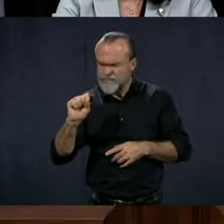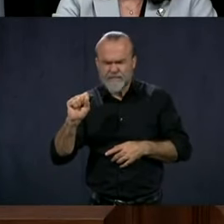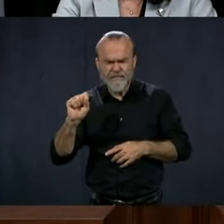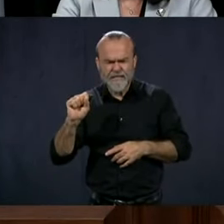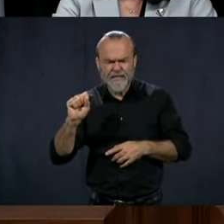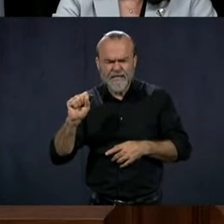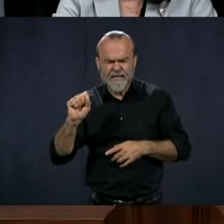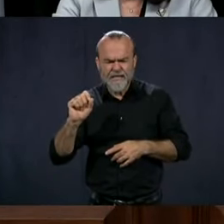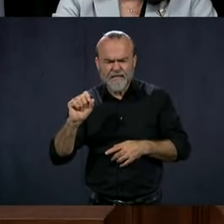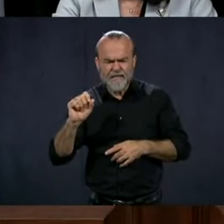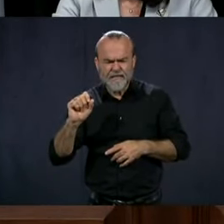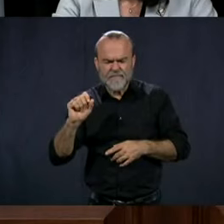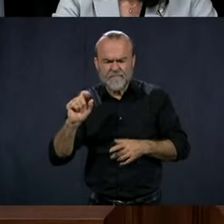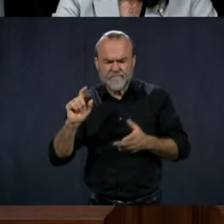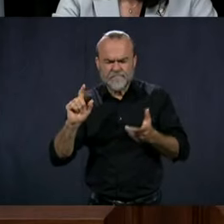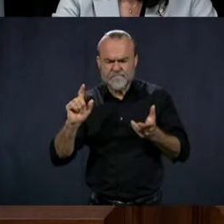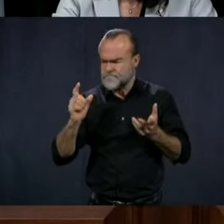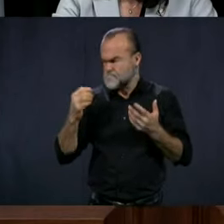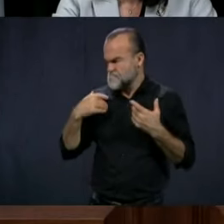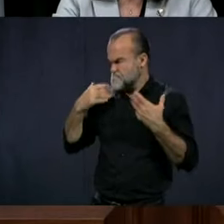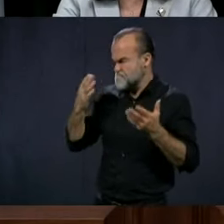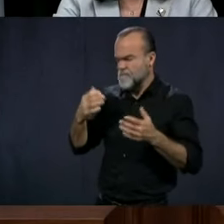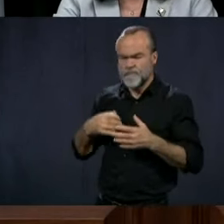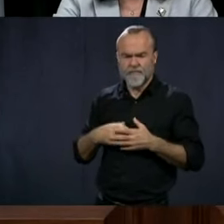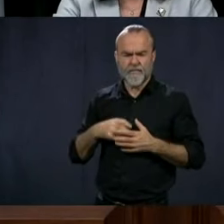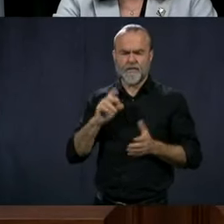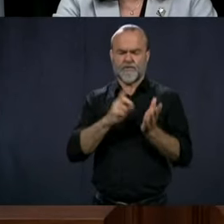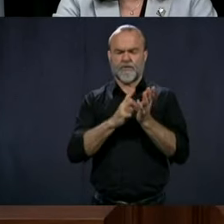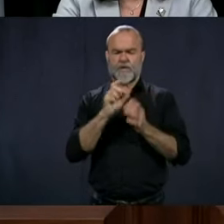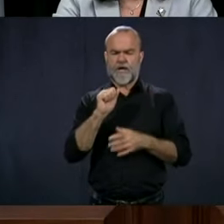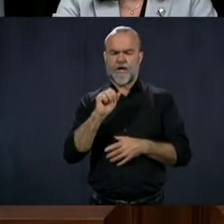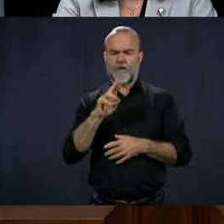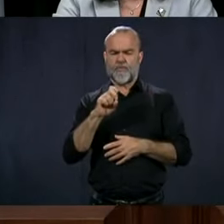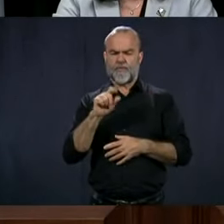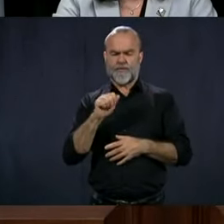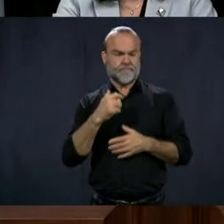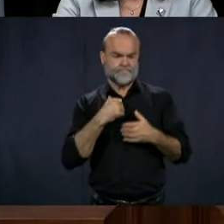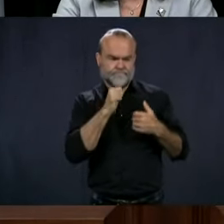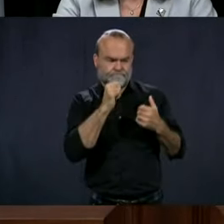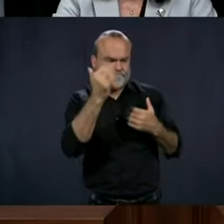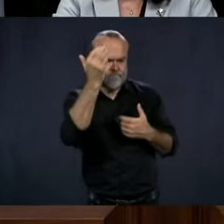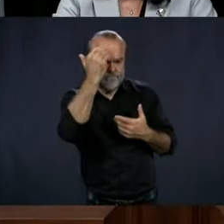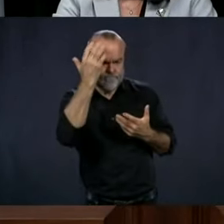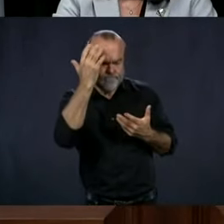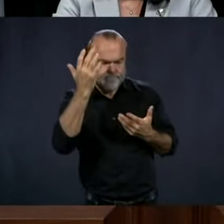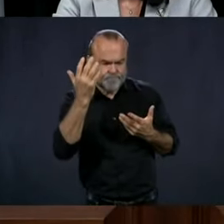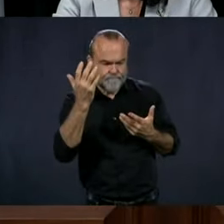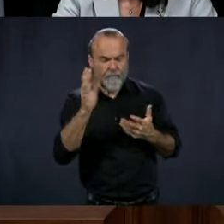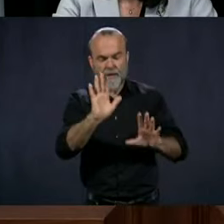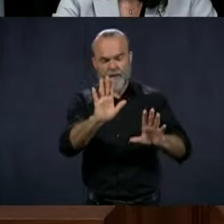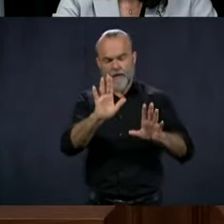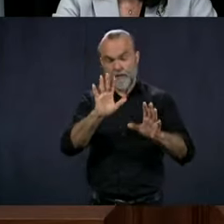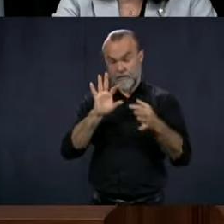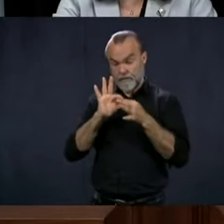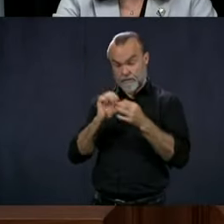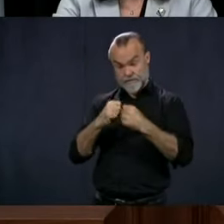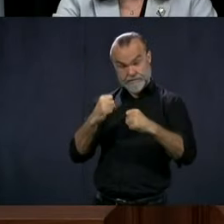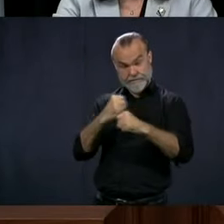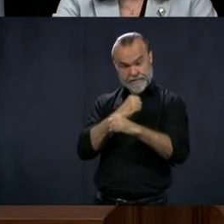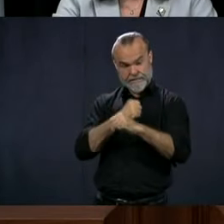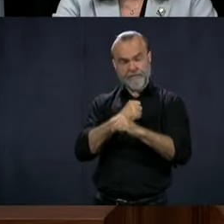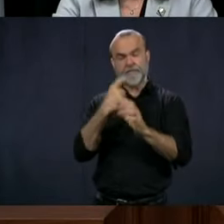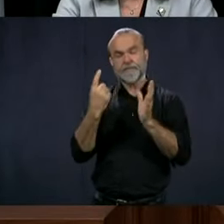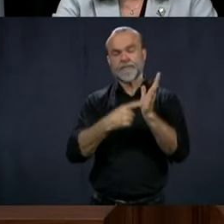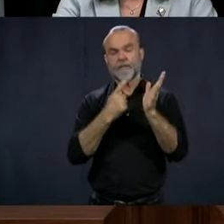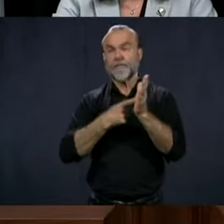I'm not aware. I'm not aware. We know about numbers. We know that there is delays